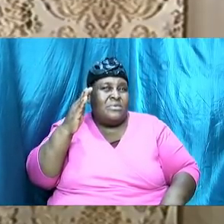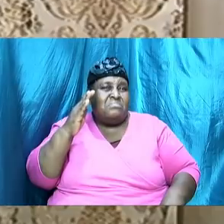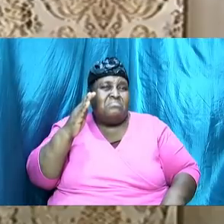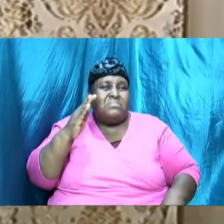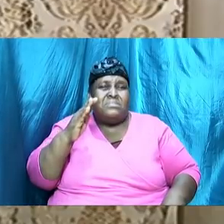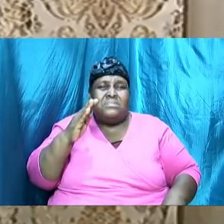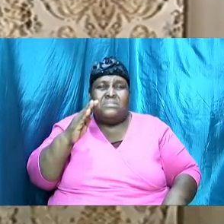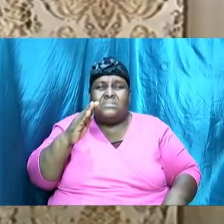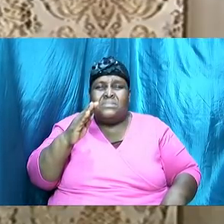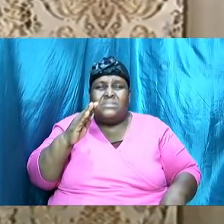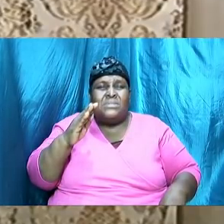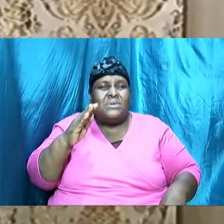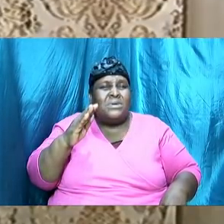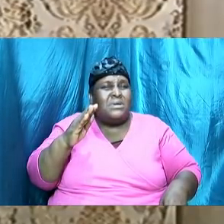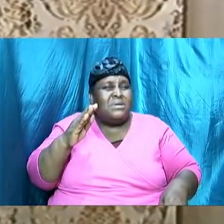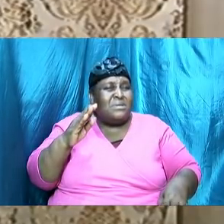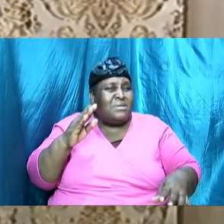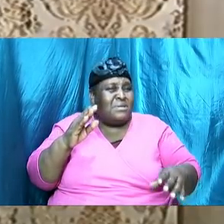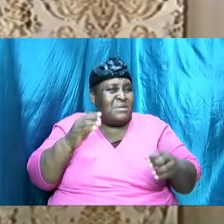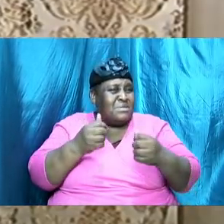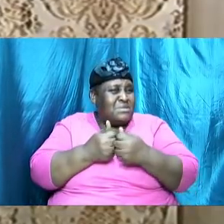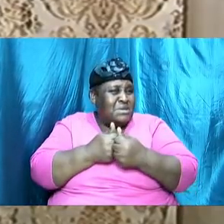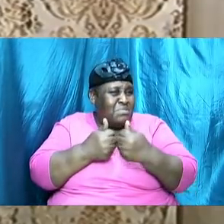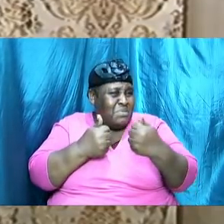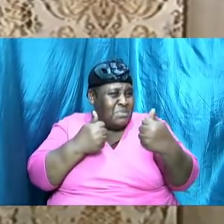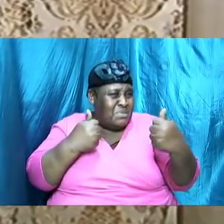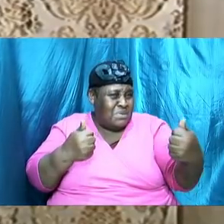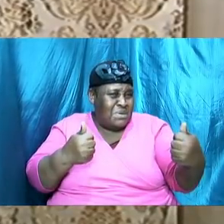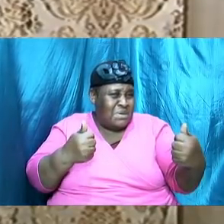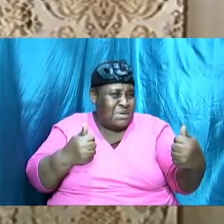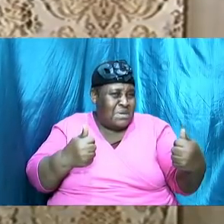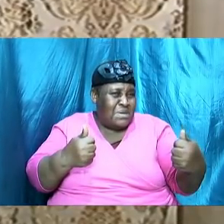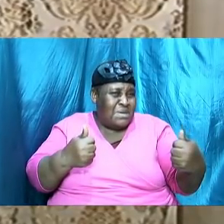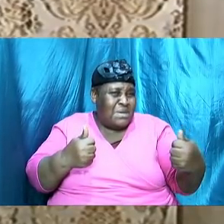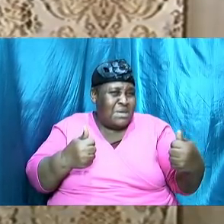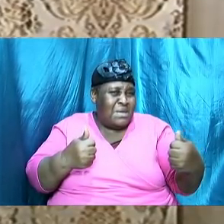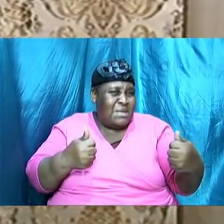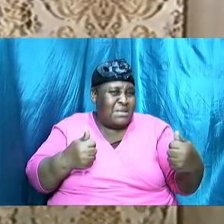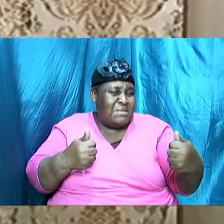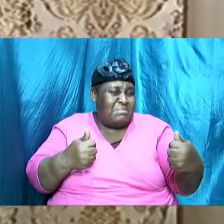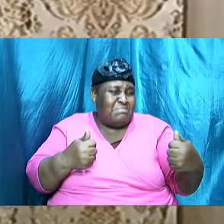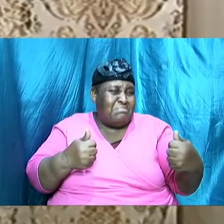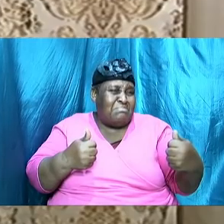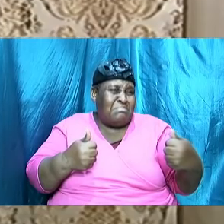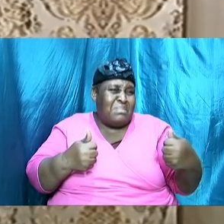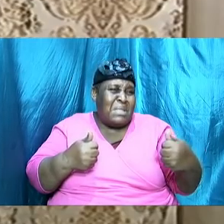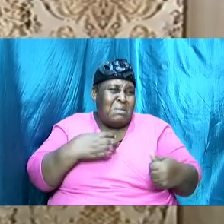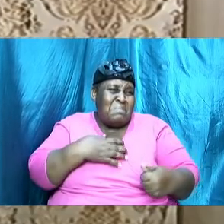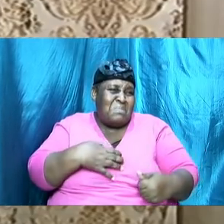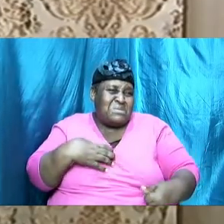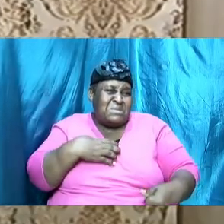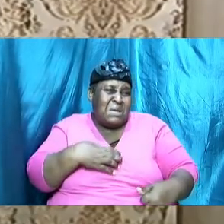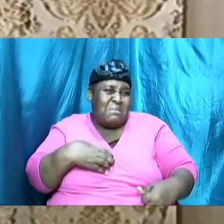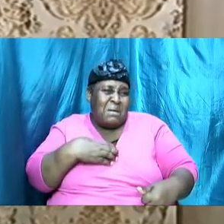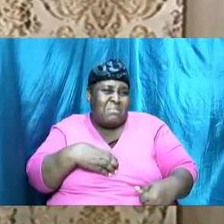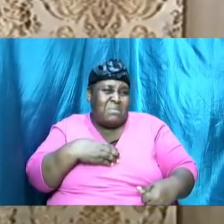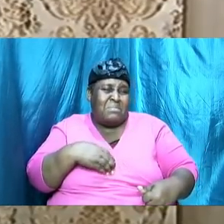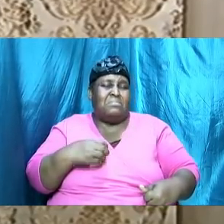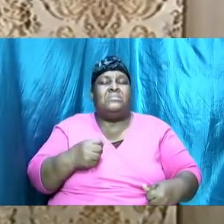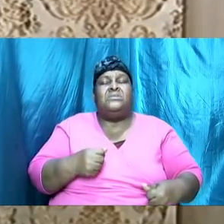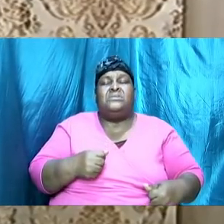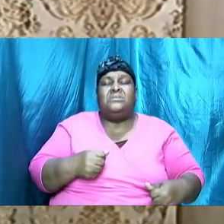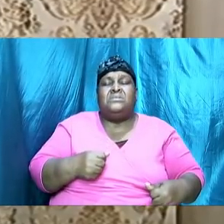disintegrated, it pans out into chaos, and a whole heap of negativities are associated with